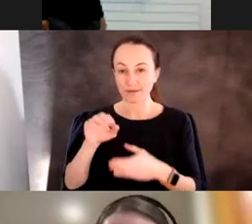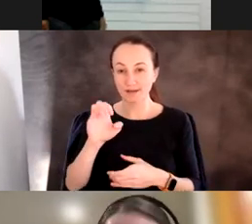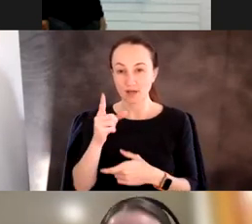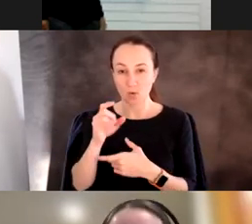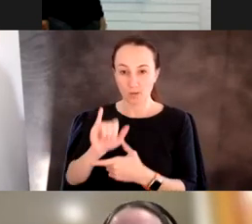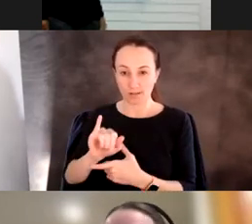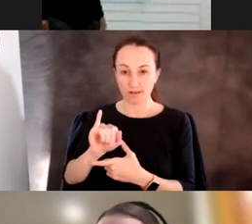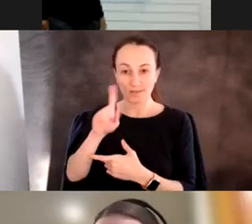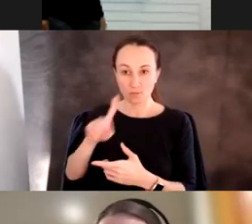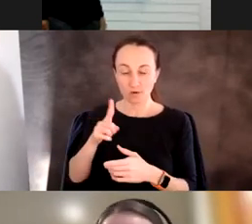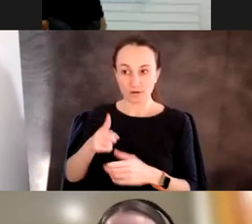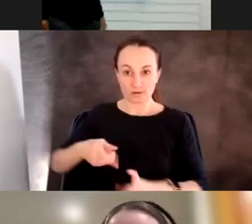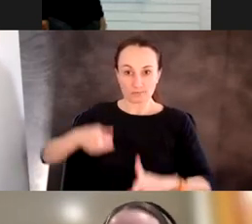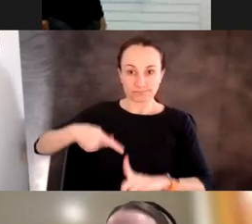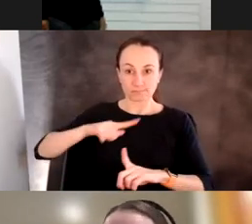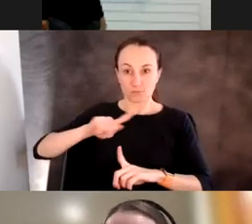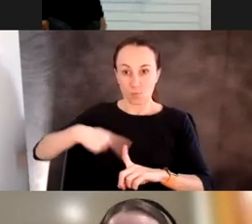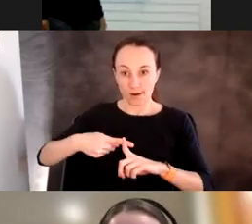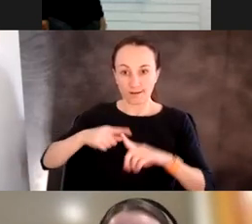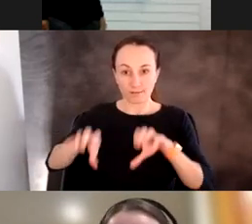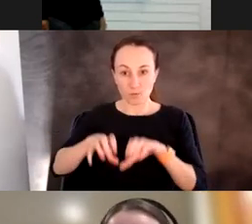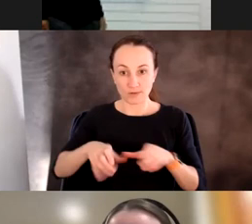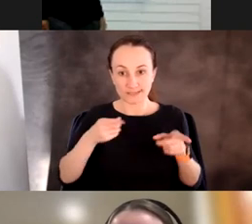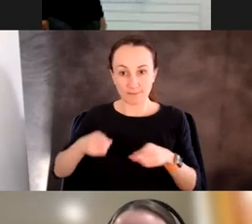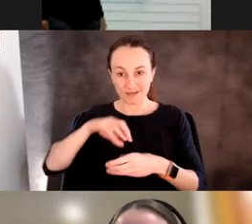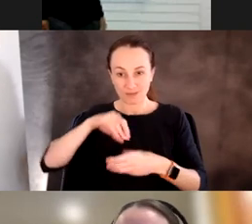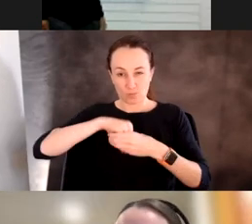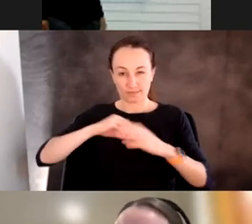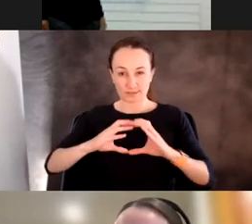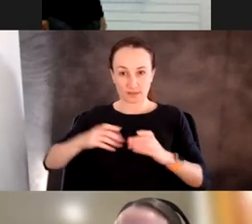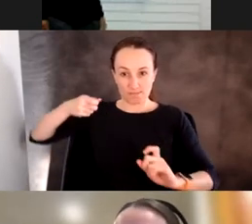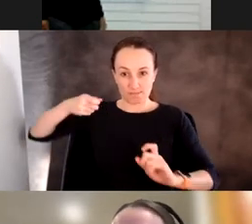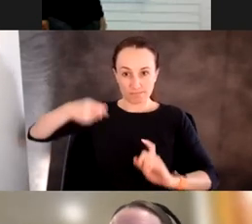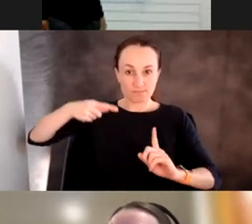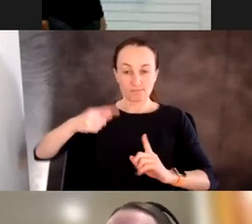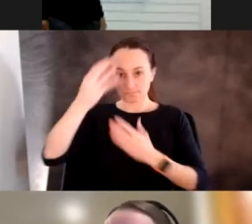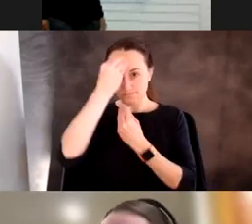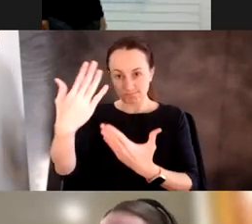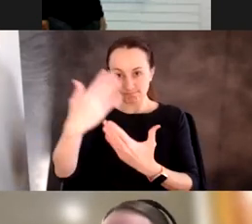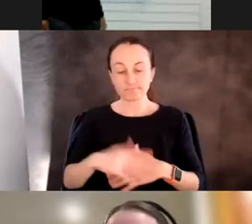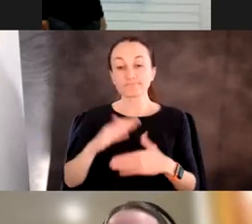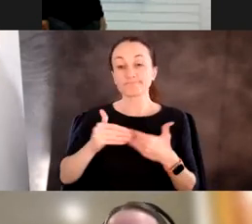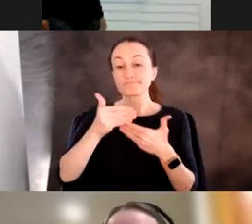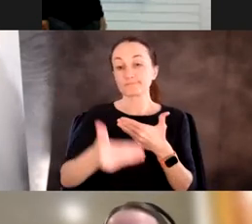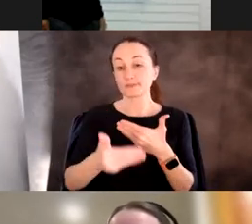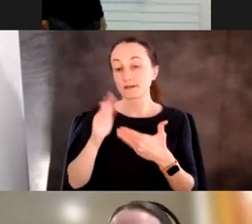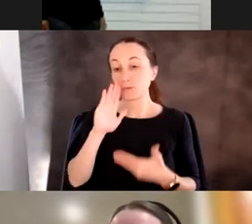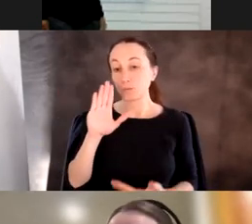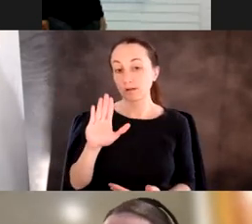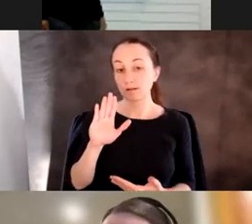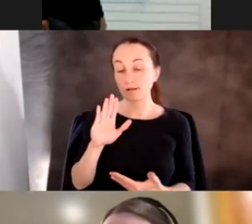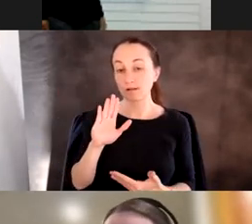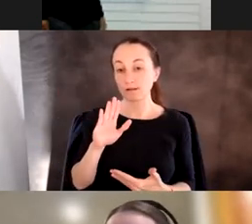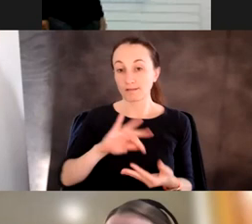desired protein activity is occurring inside of the cell. The next thing you do is you encode the